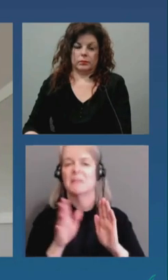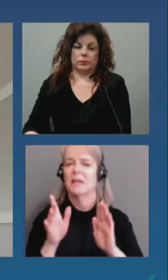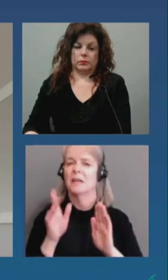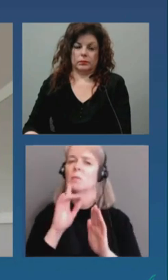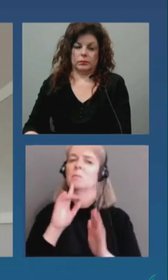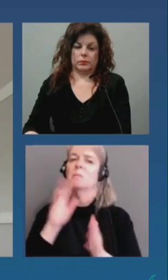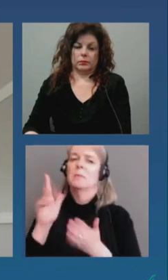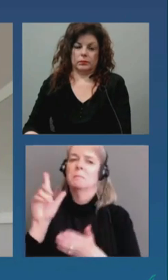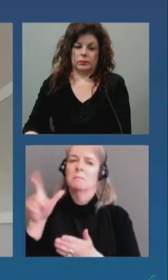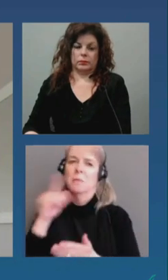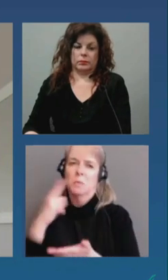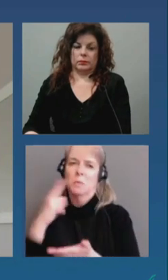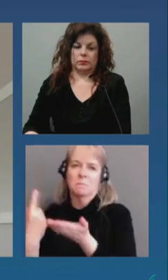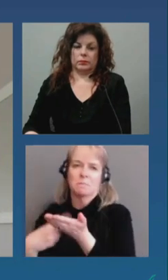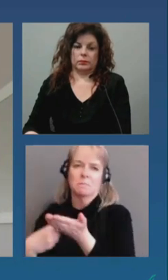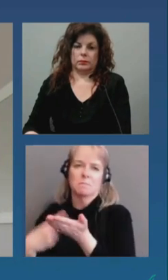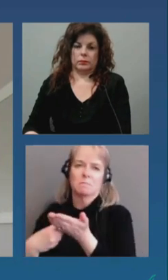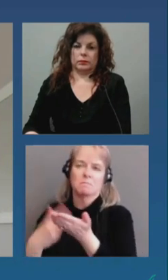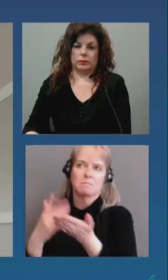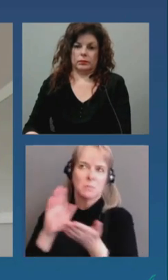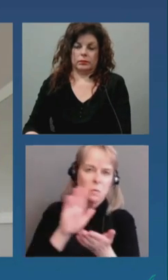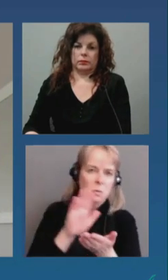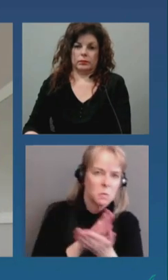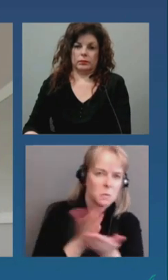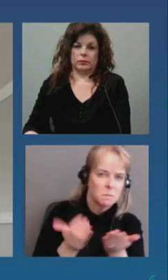as a first uh kind of measure